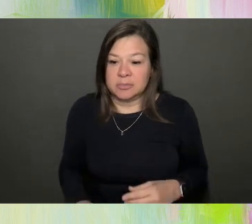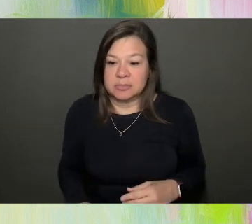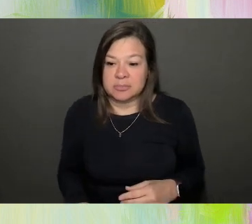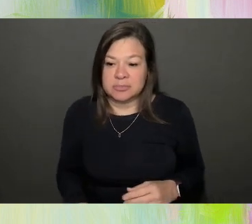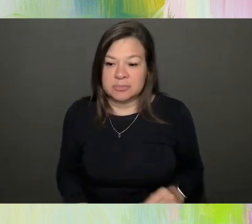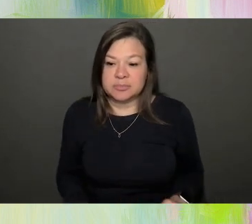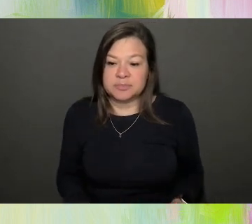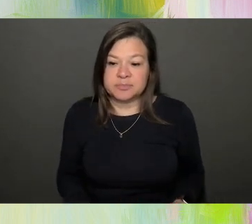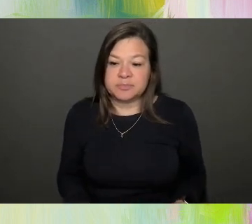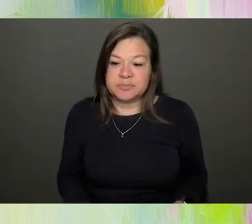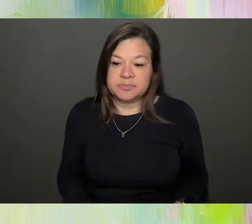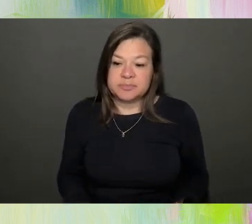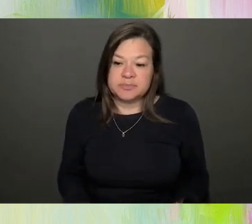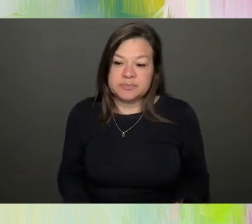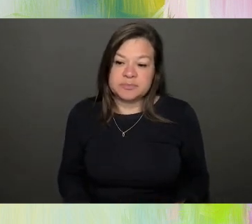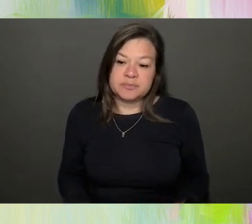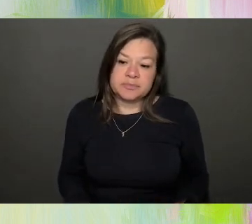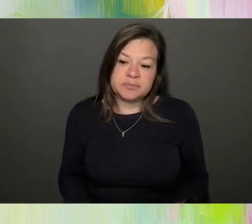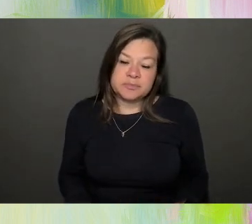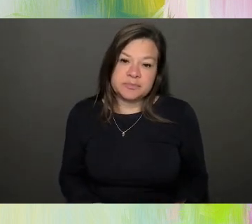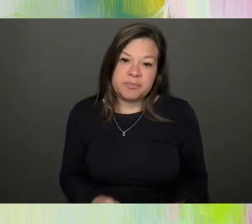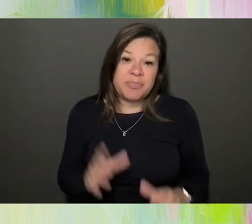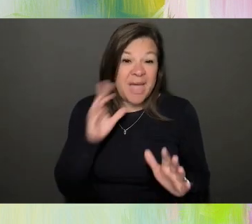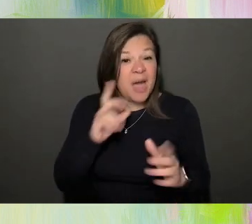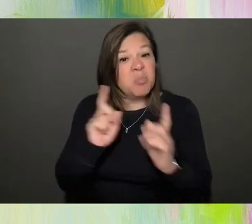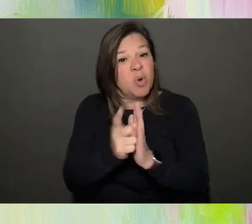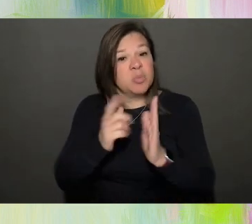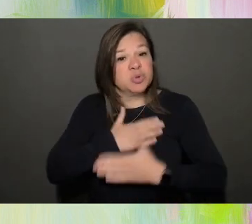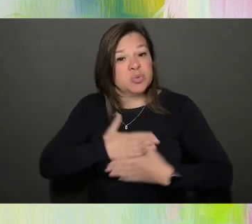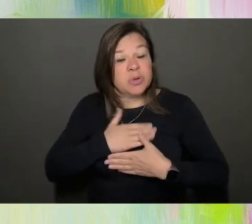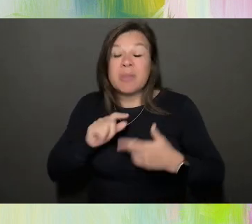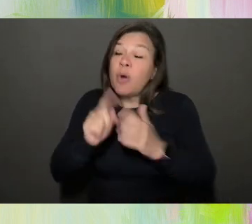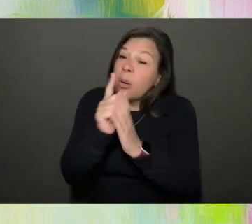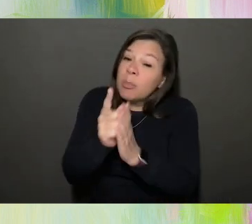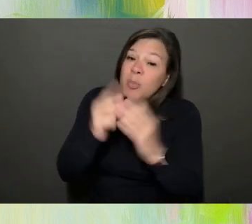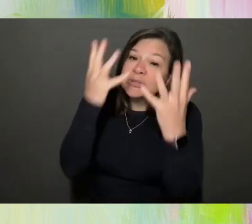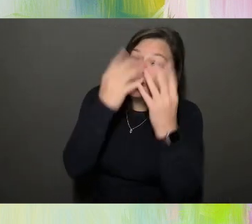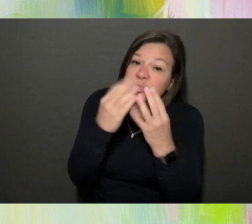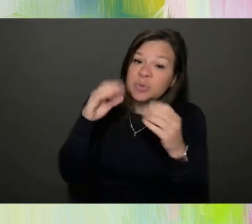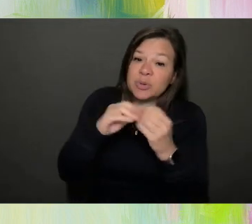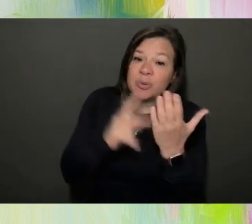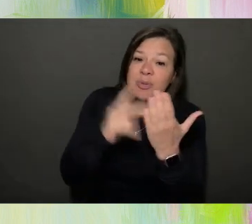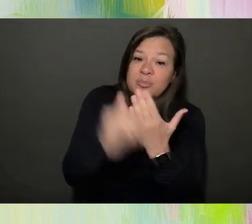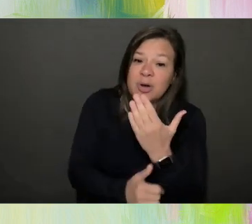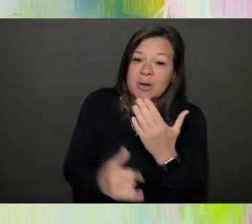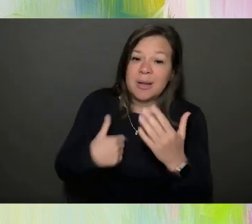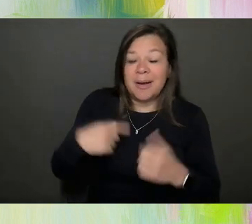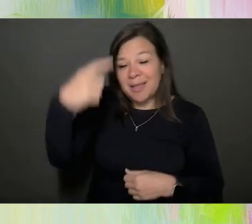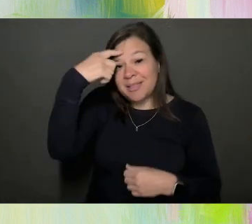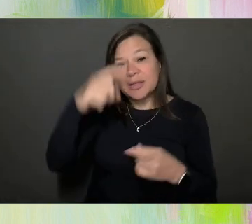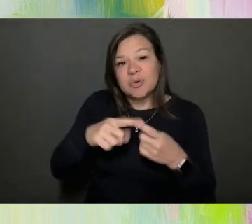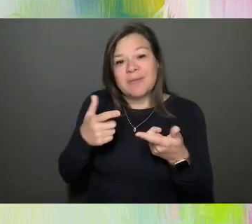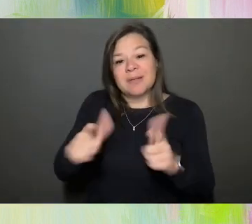appreciate that. And so there are moments of beauty in these in these projects. And I think that you have to let them breathe.